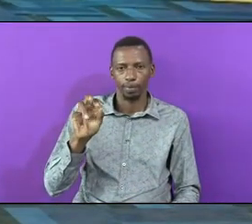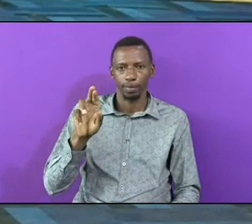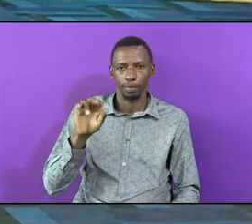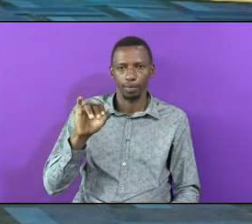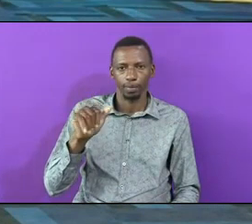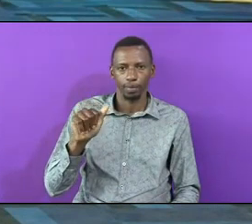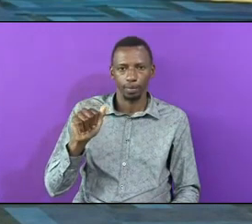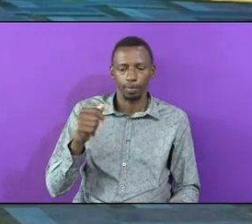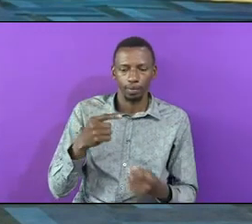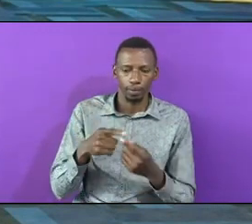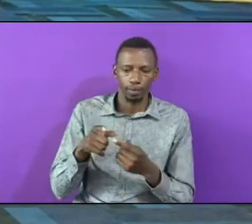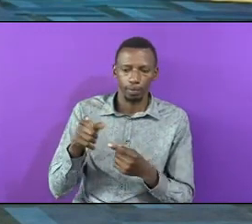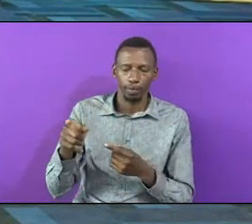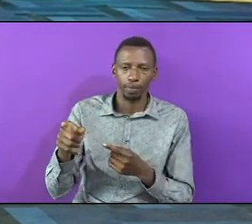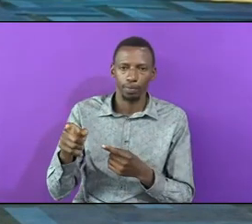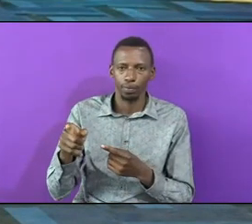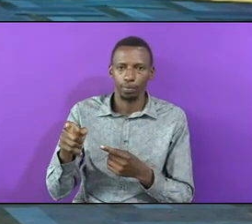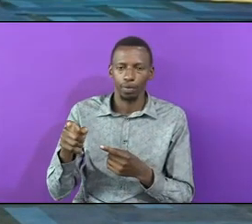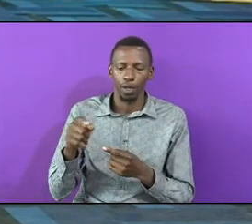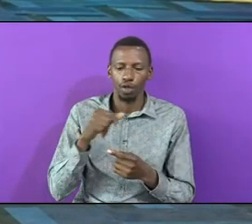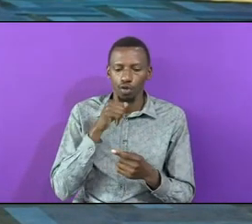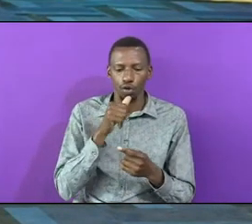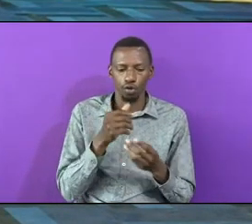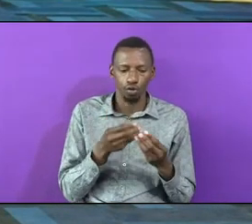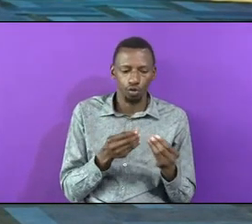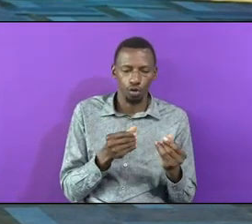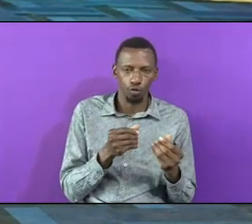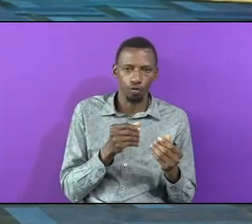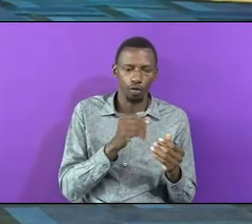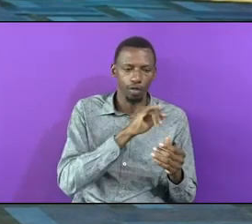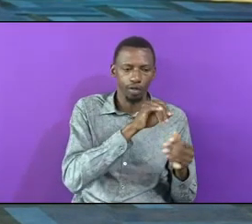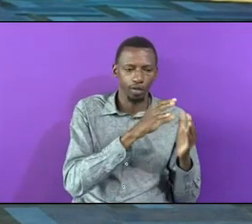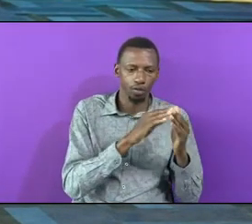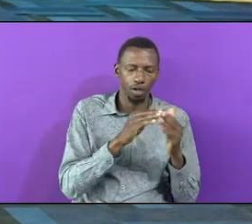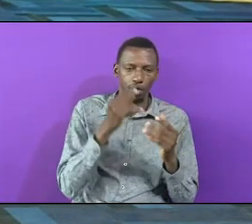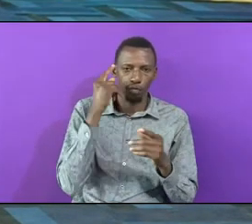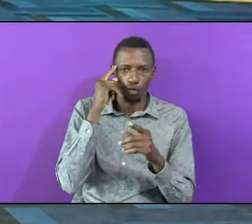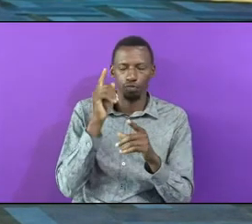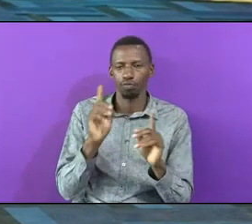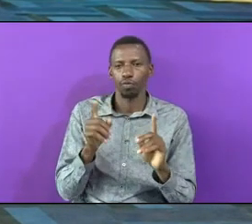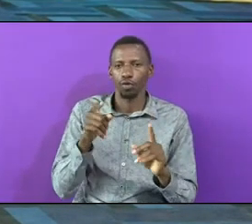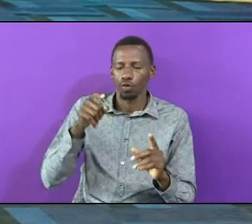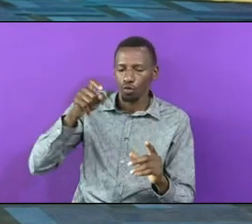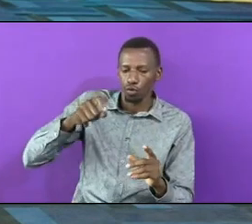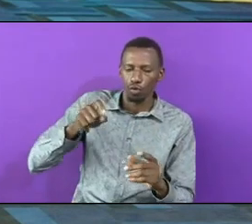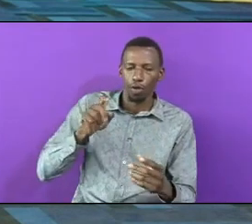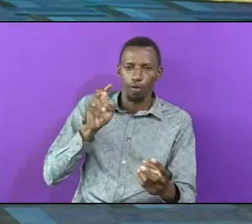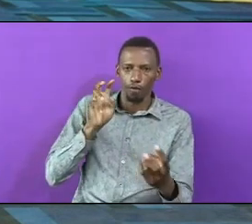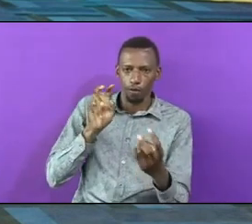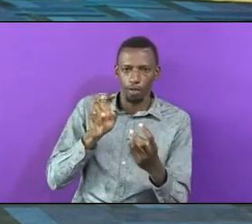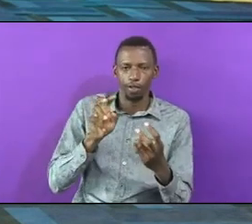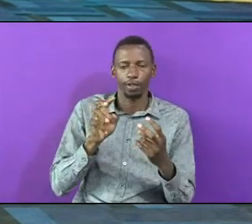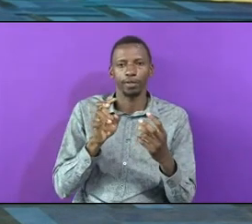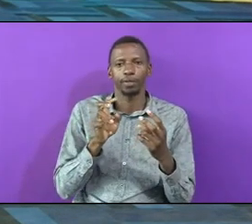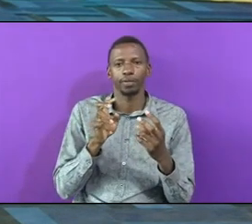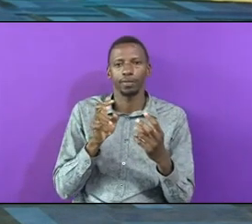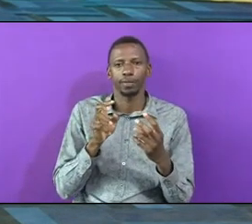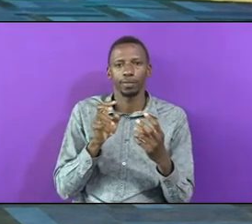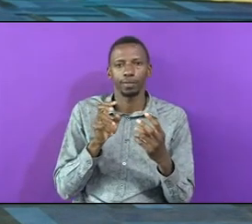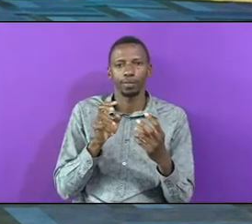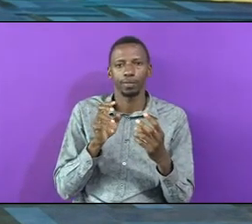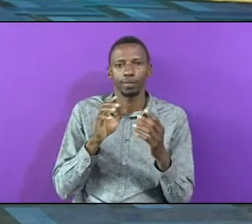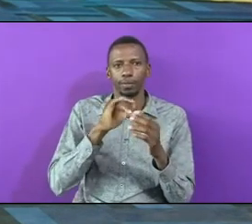To Samaria Will Not Face Jerusalem For You You Need To Face What Jerusalem Praise